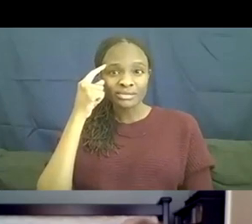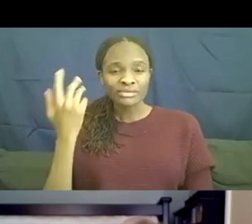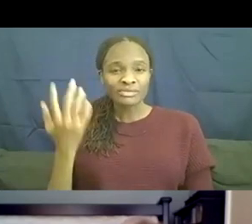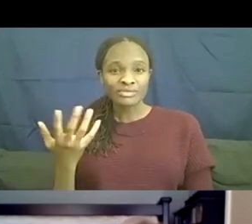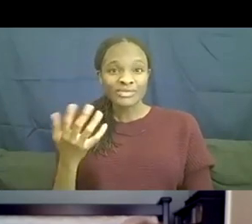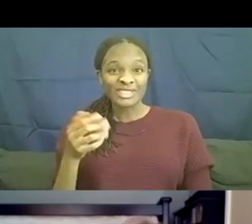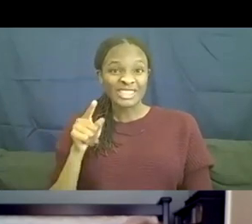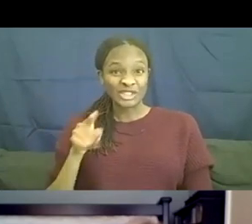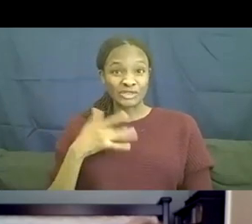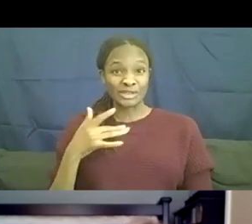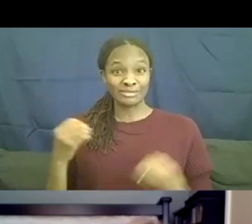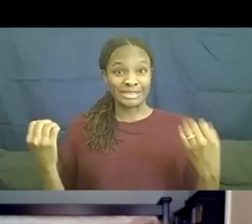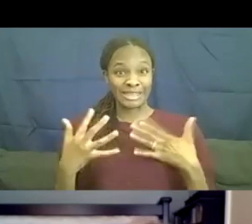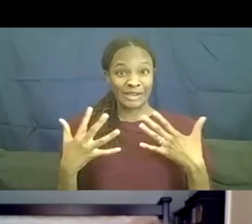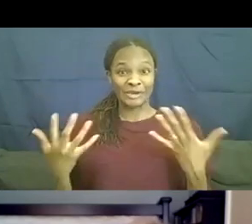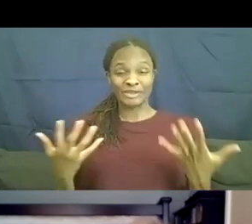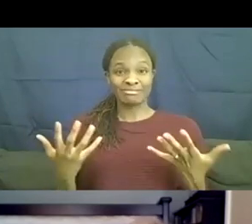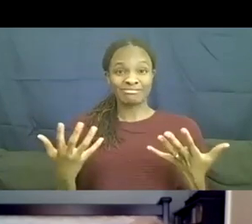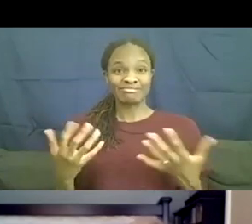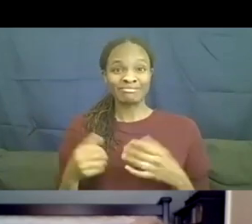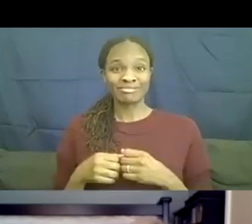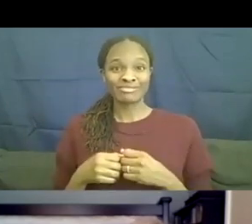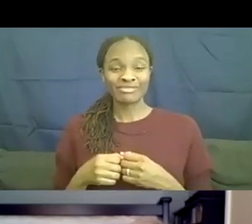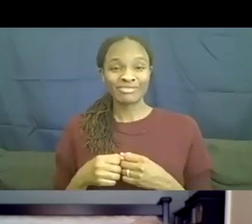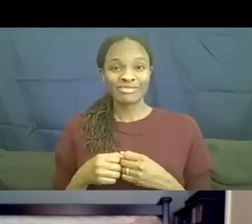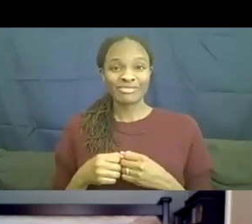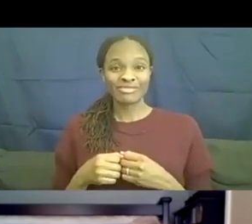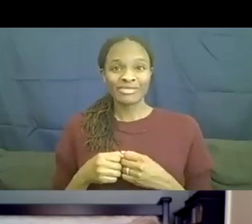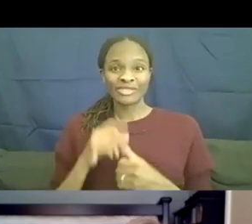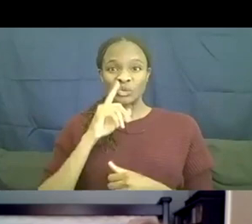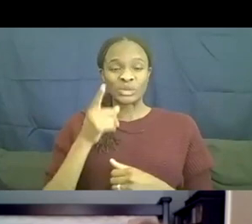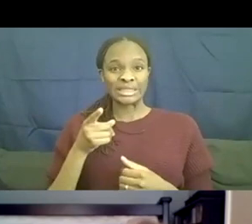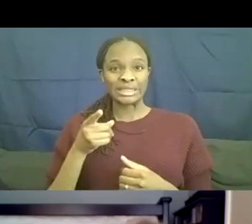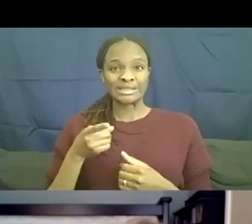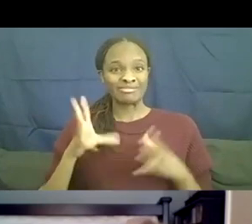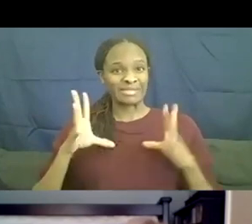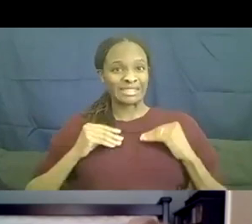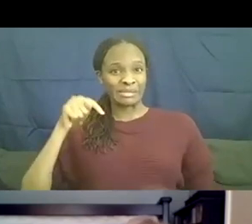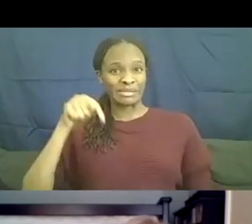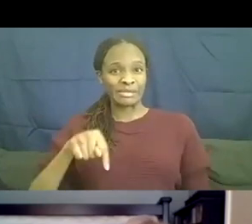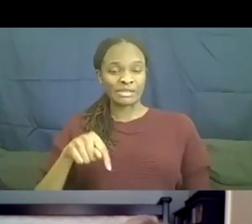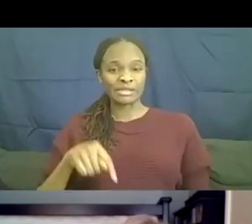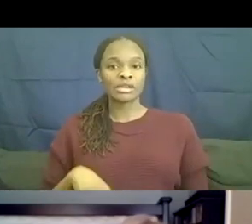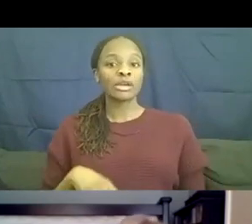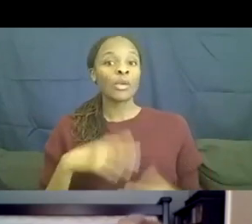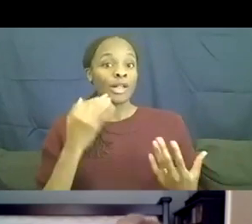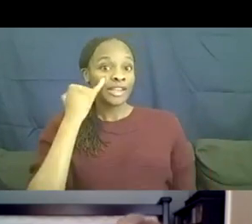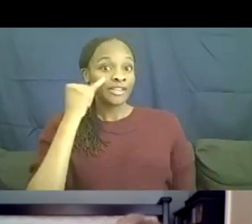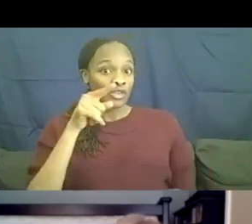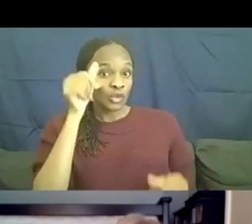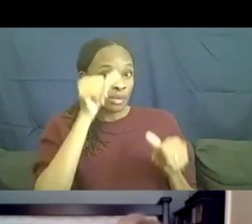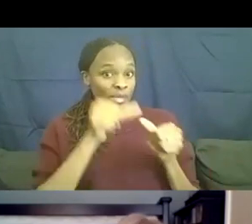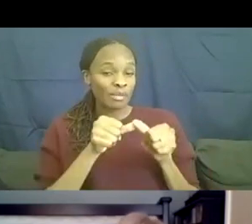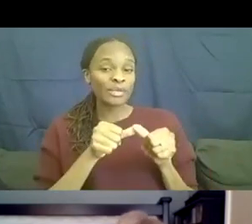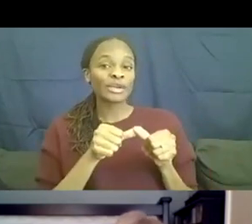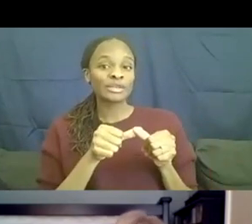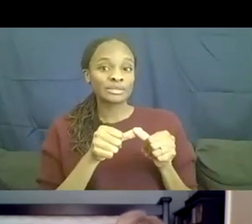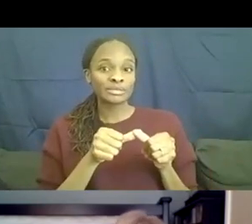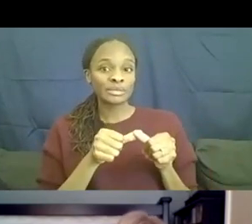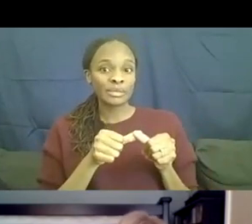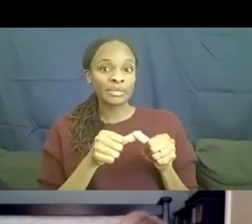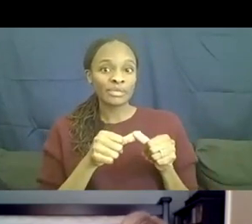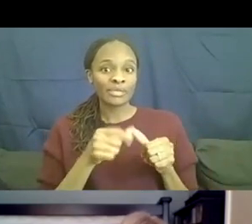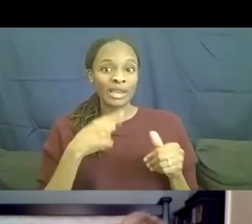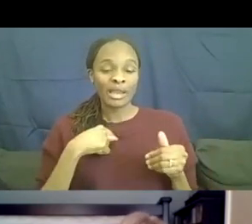scary to, uh, sort of embrace this? Well, if you recall, I went through your, your prototype